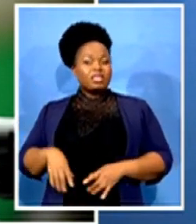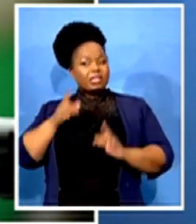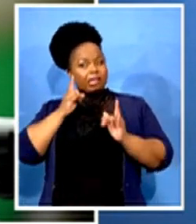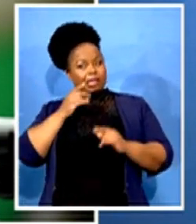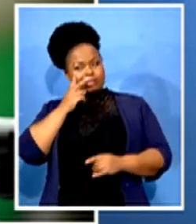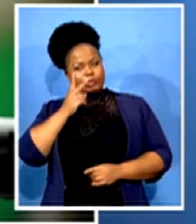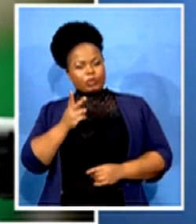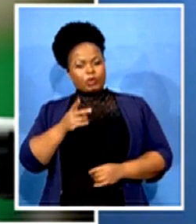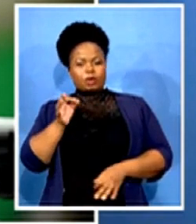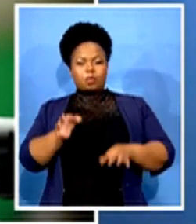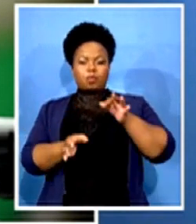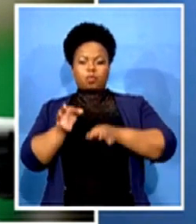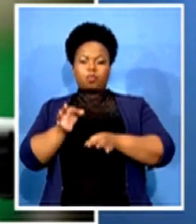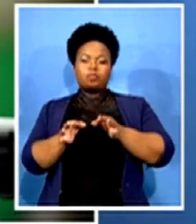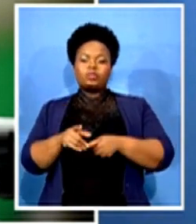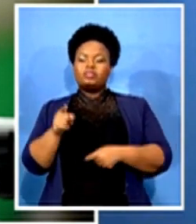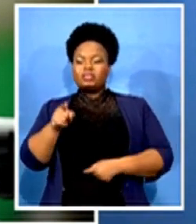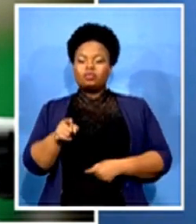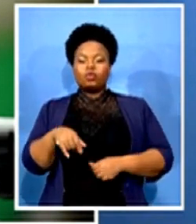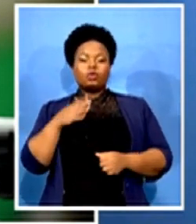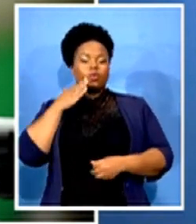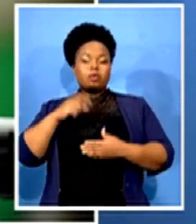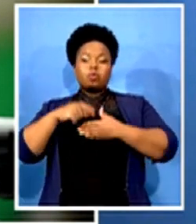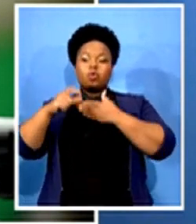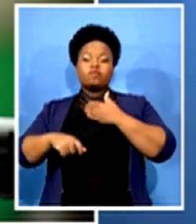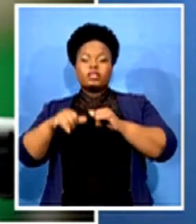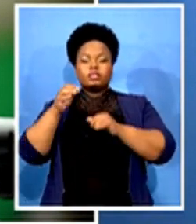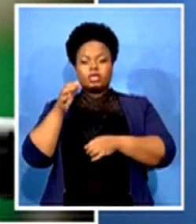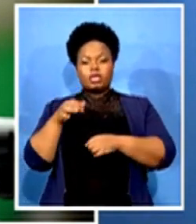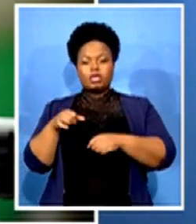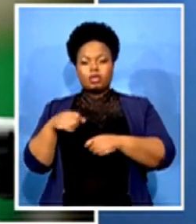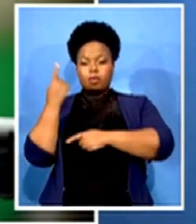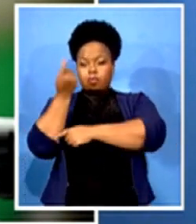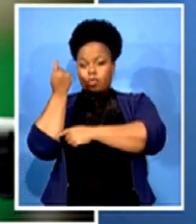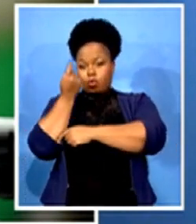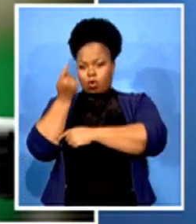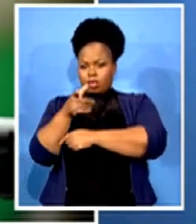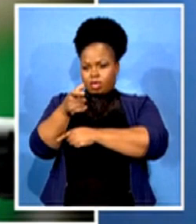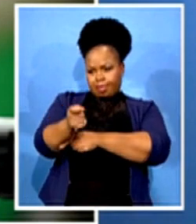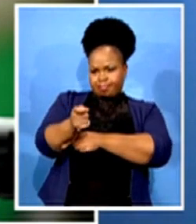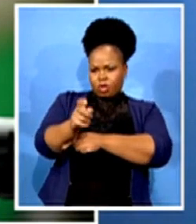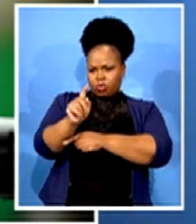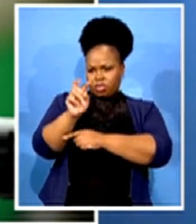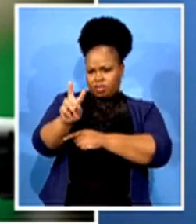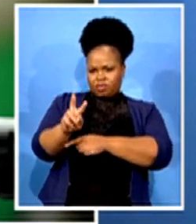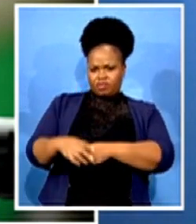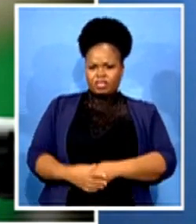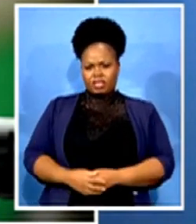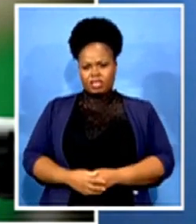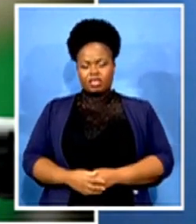on tv. was watching it on tv and Lulegi George was